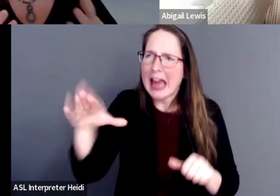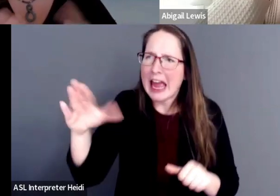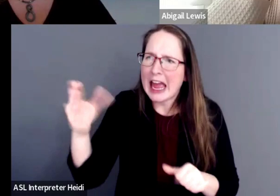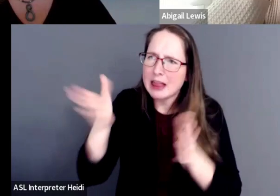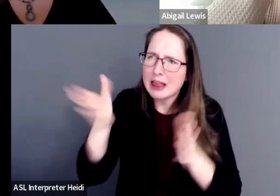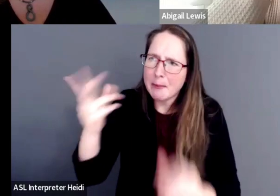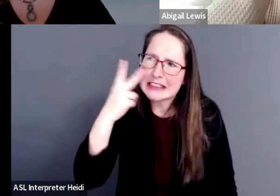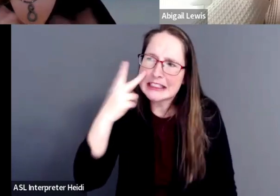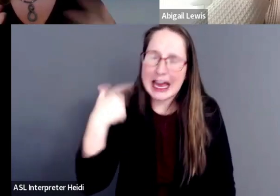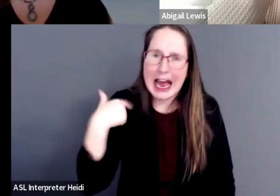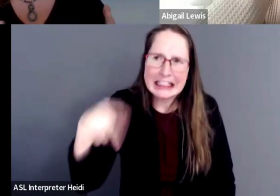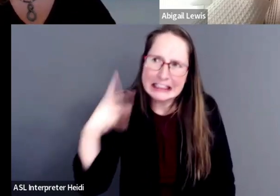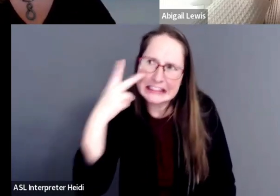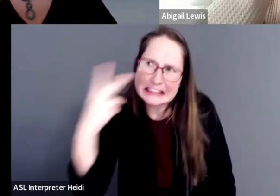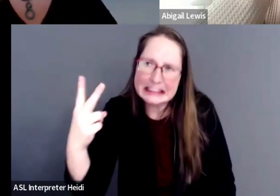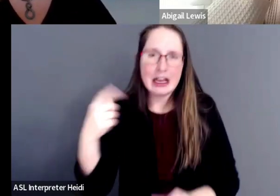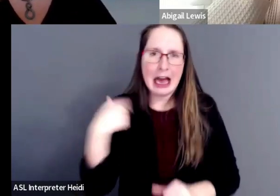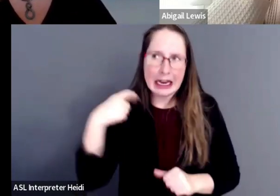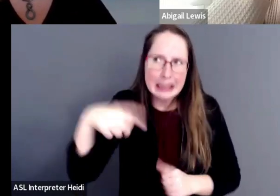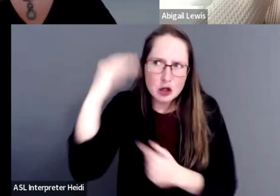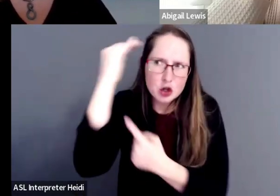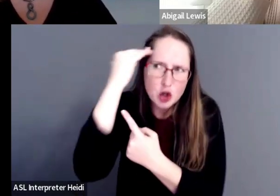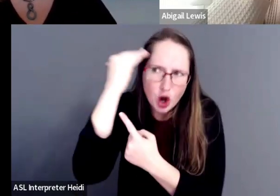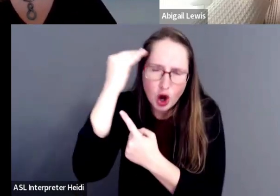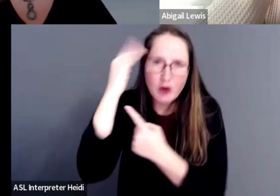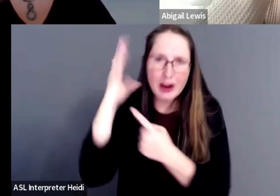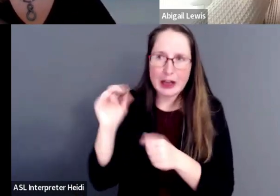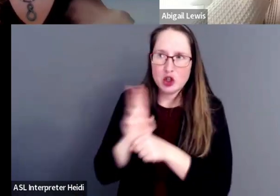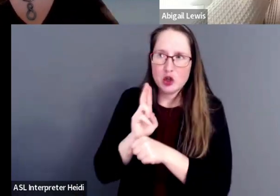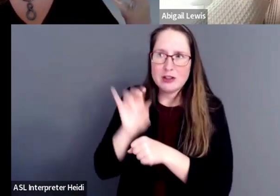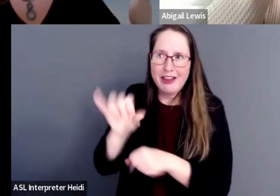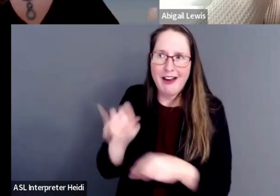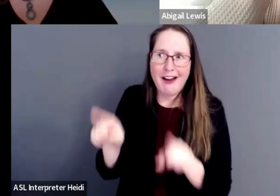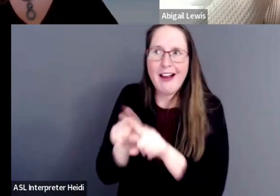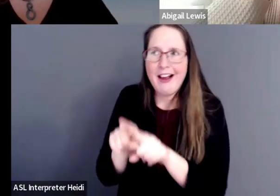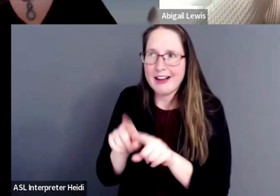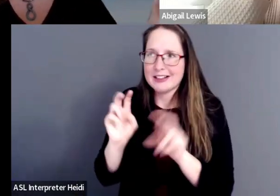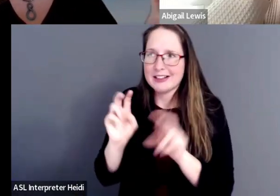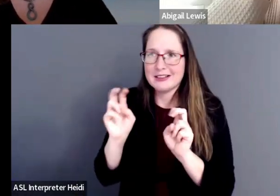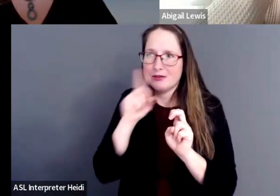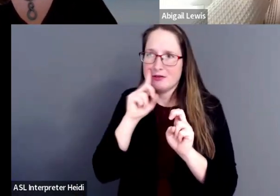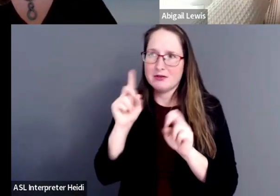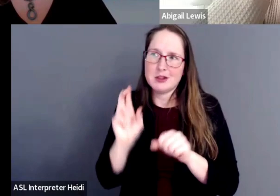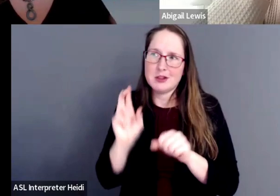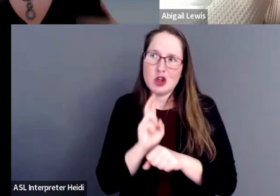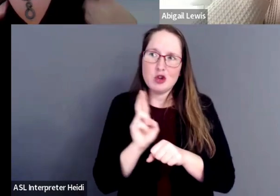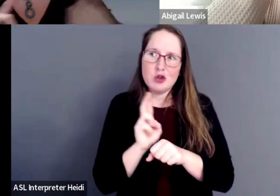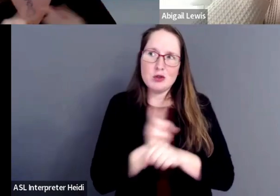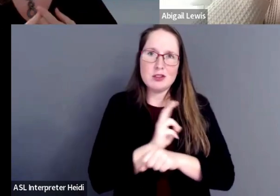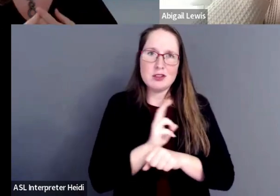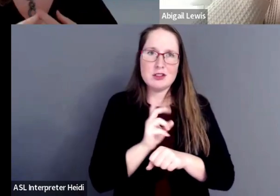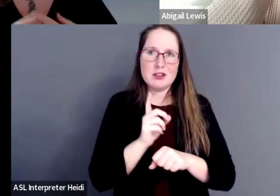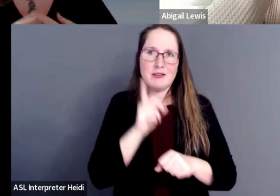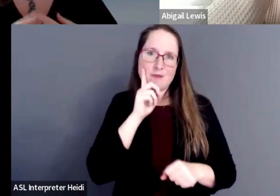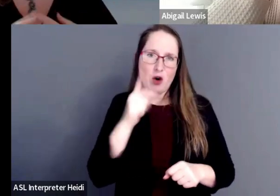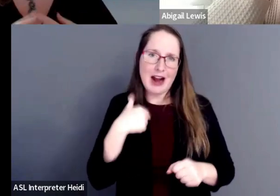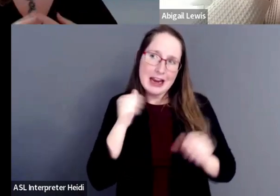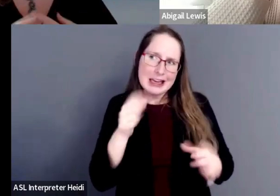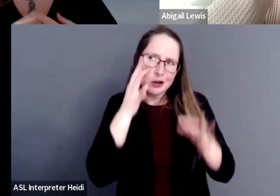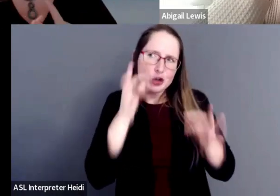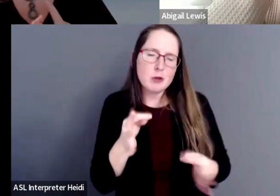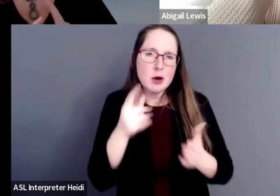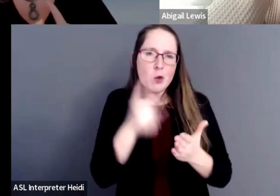that information. I need to know and use it as a gauge to determine what's happening.